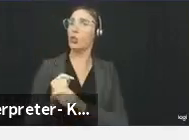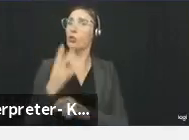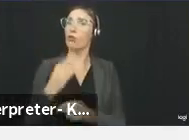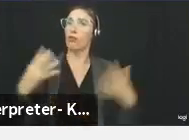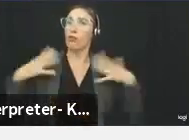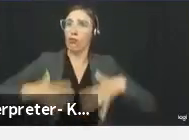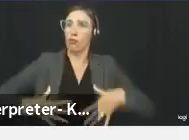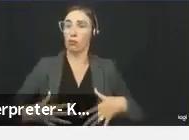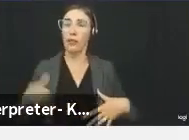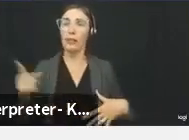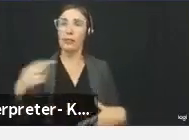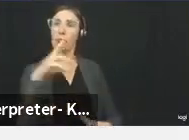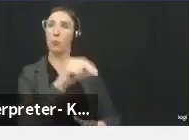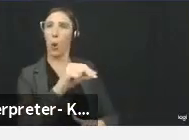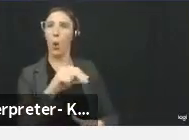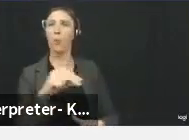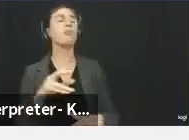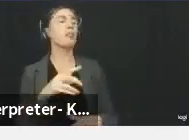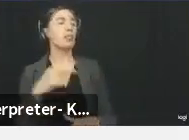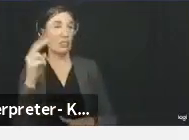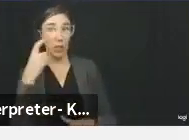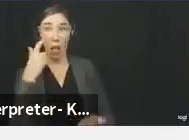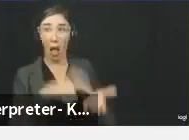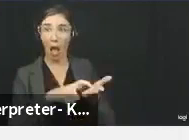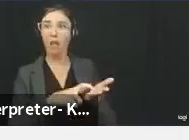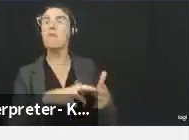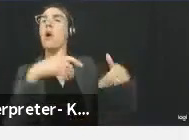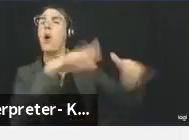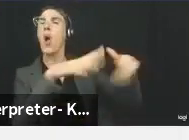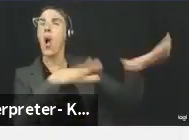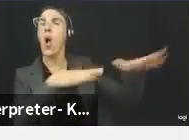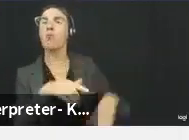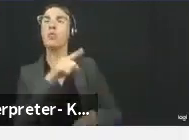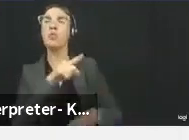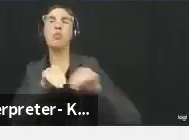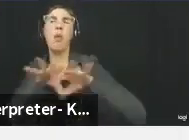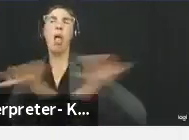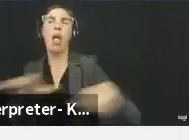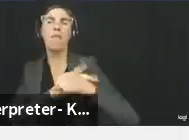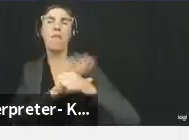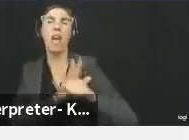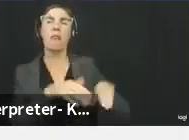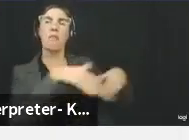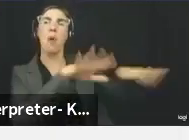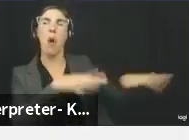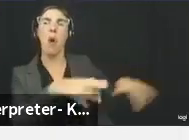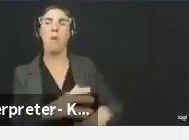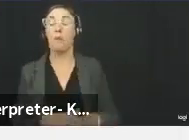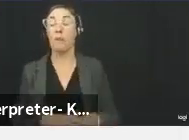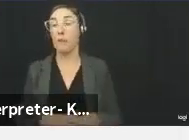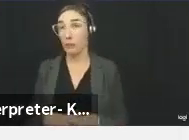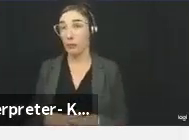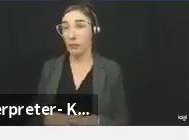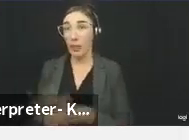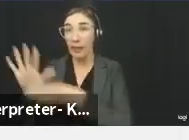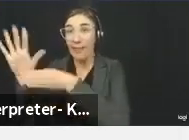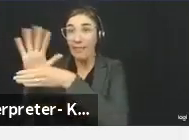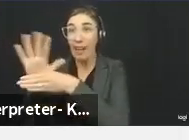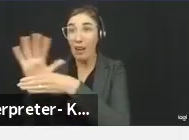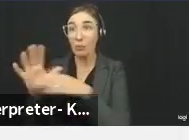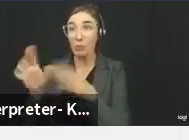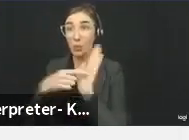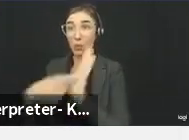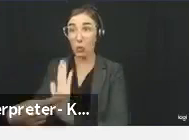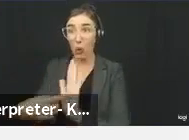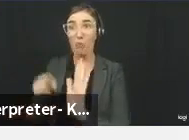center was closed and to go away because he was quote unquote spreading the virus. There were videos on social media that showed that appeared to